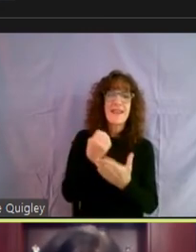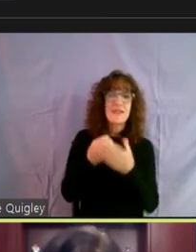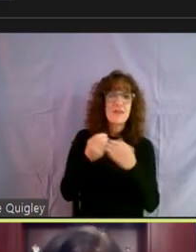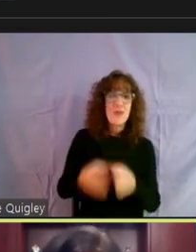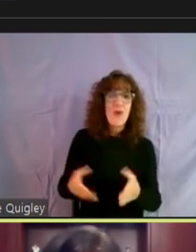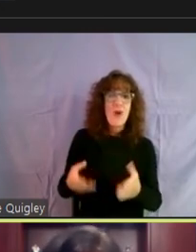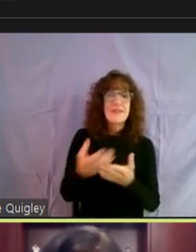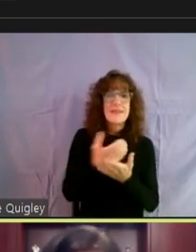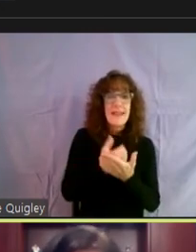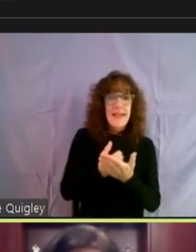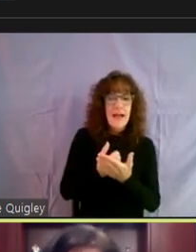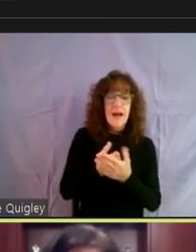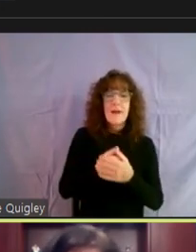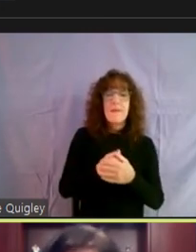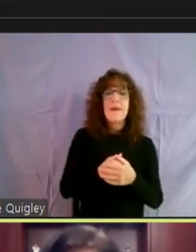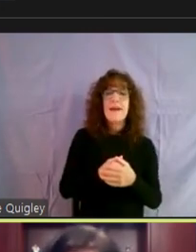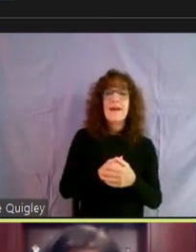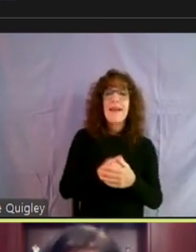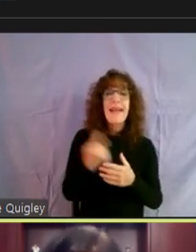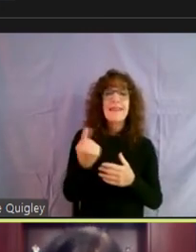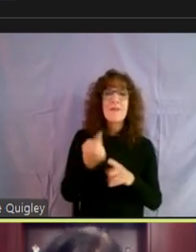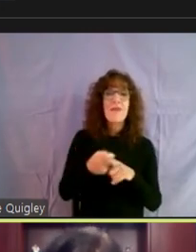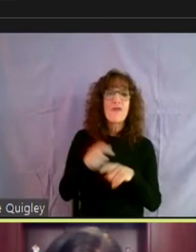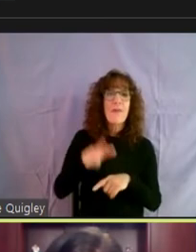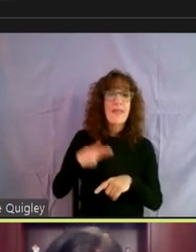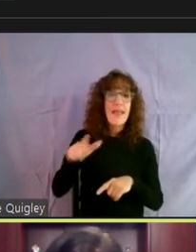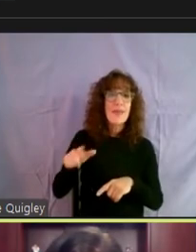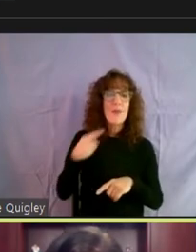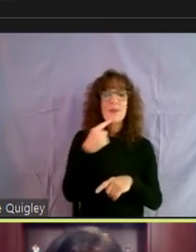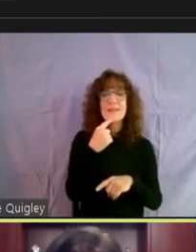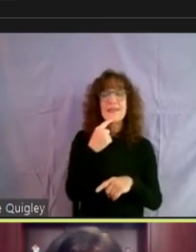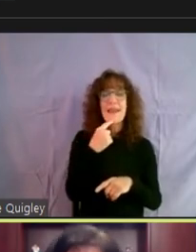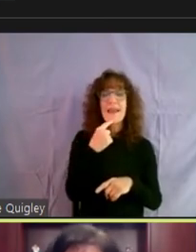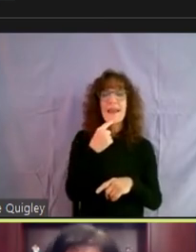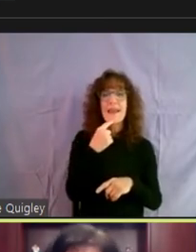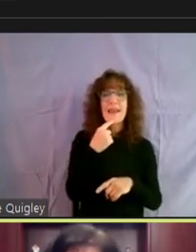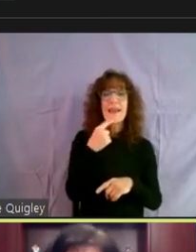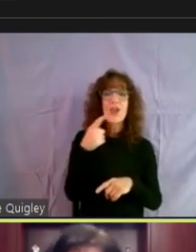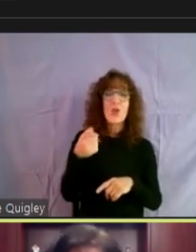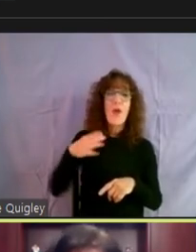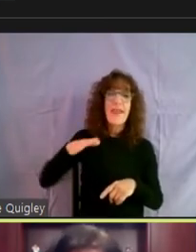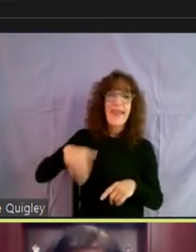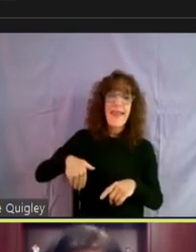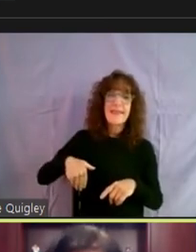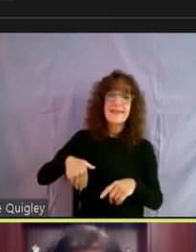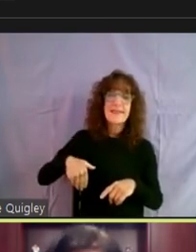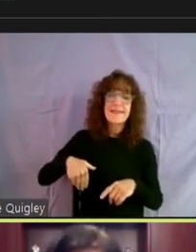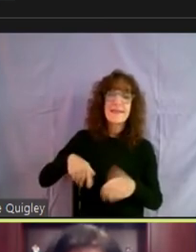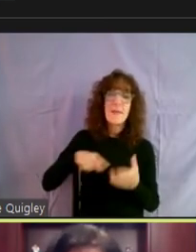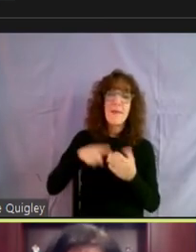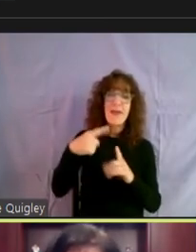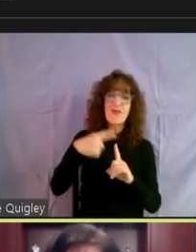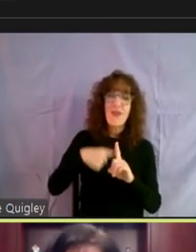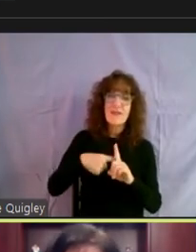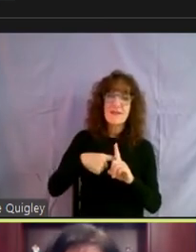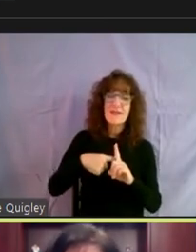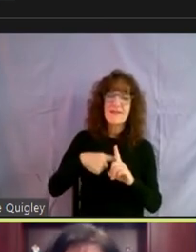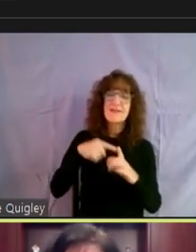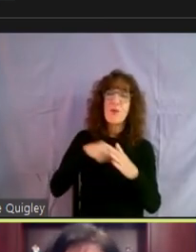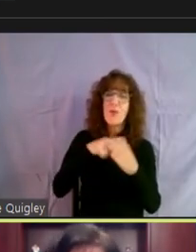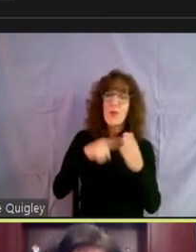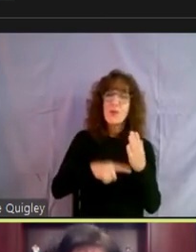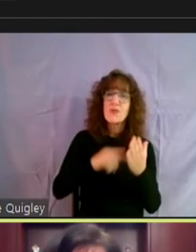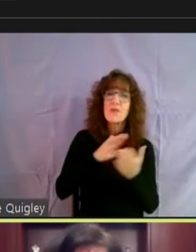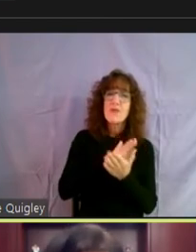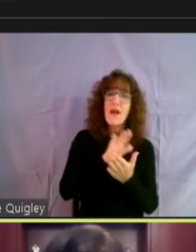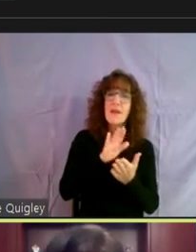income and something from your landlord saying that, um, you are late on your, on your rent. Okay. So these are documents